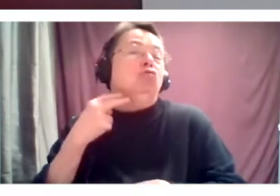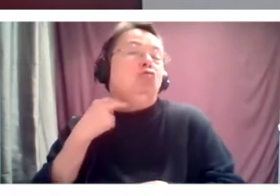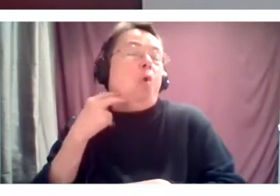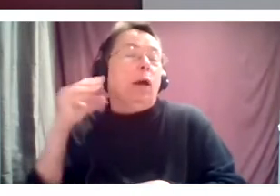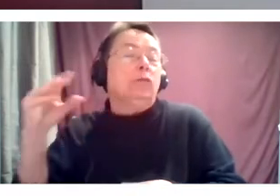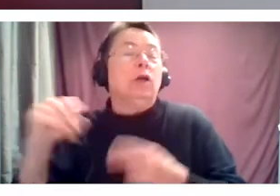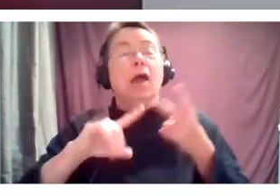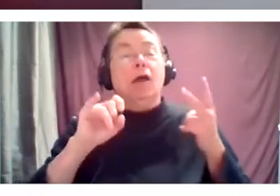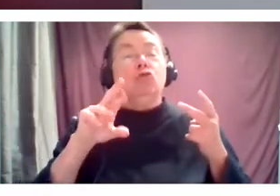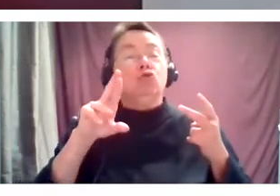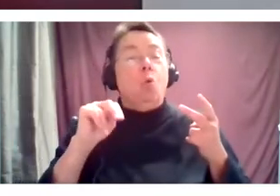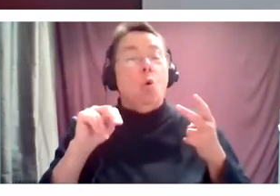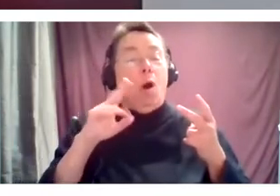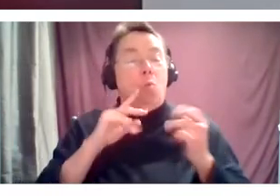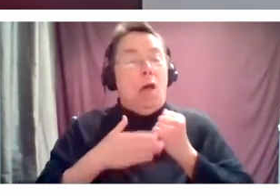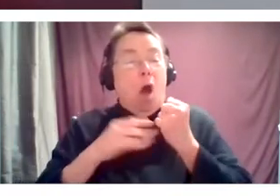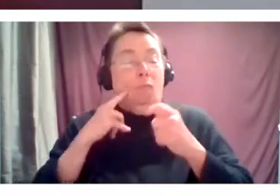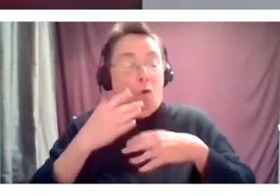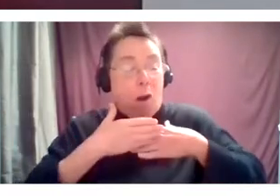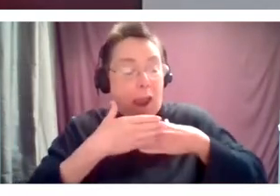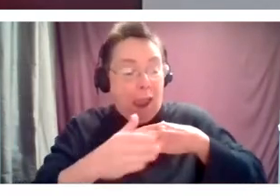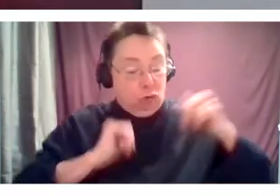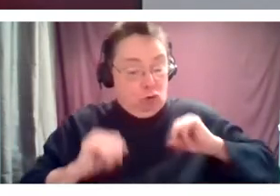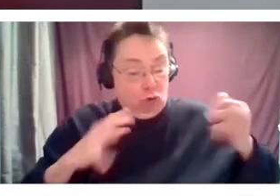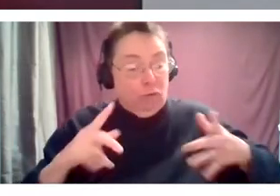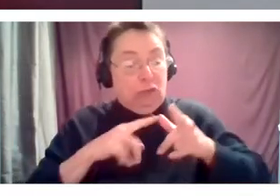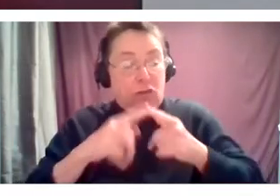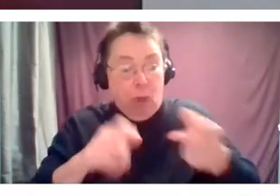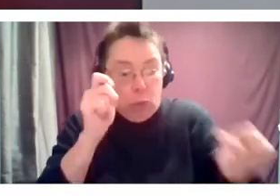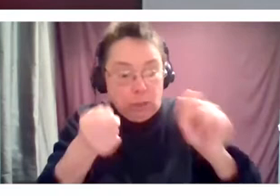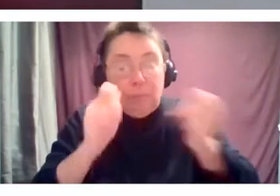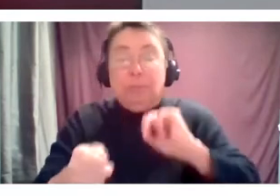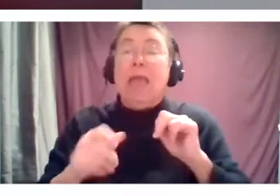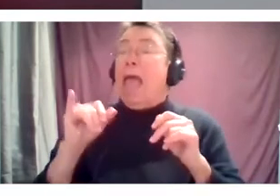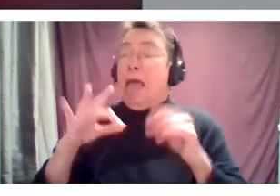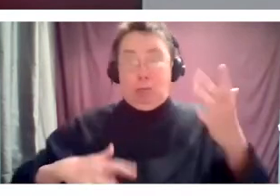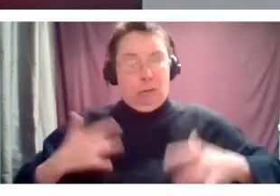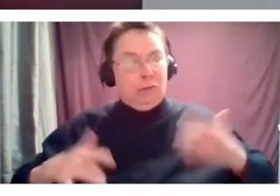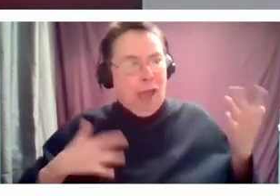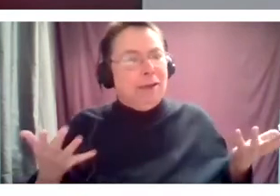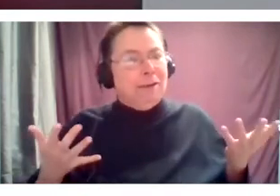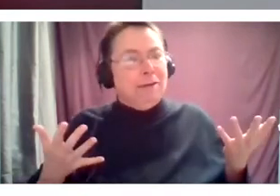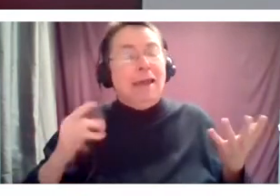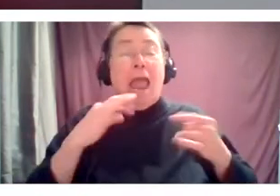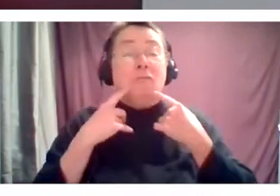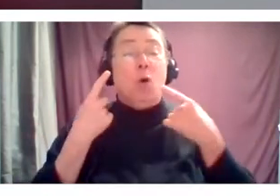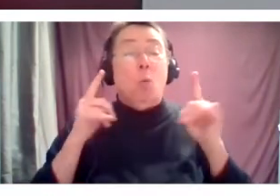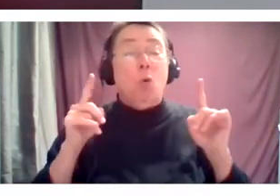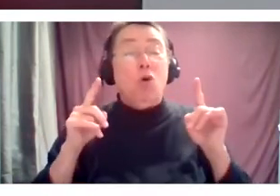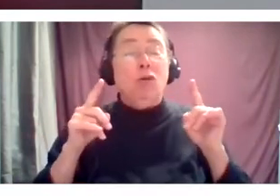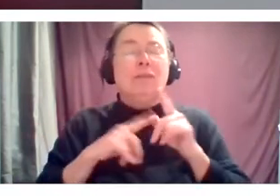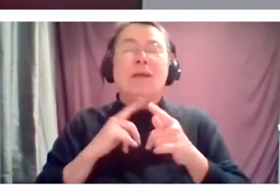us with our post-production work. So it's exciting. And if it works, then we think that we'll turn a lot of our theatrical